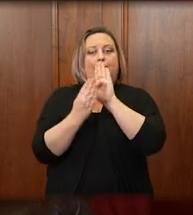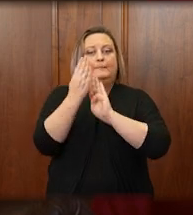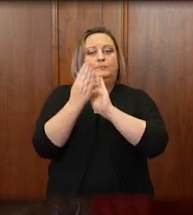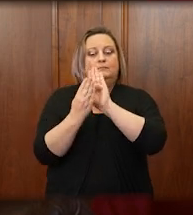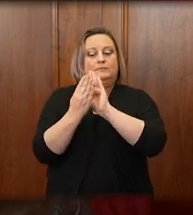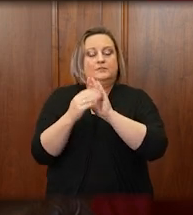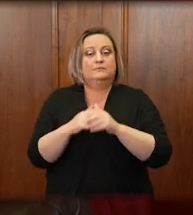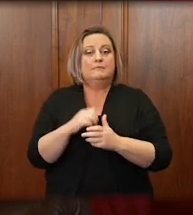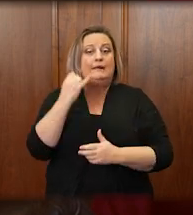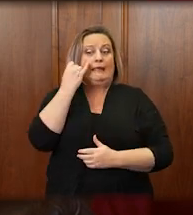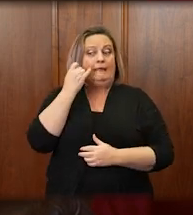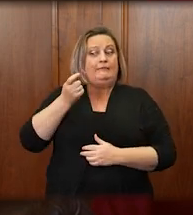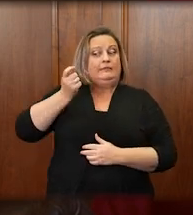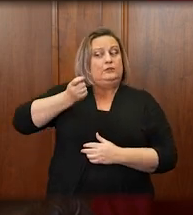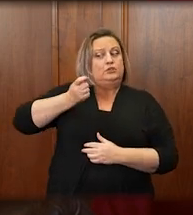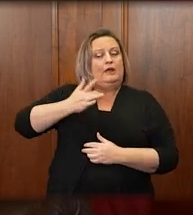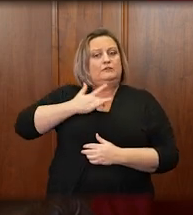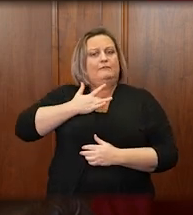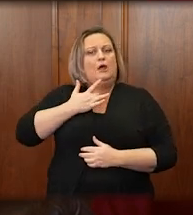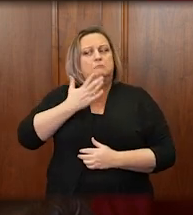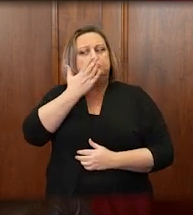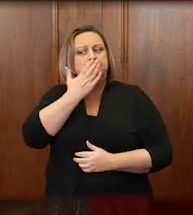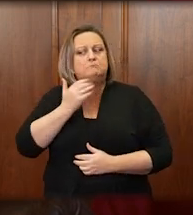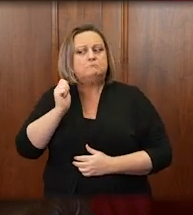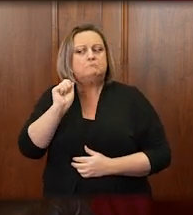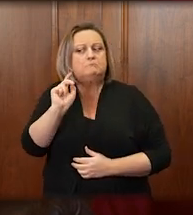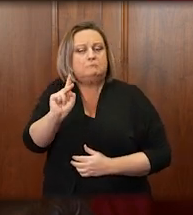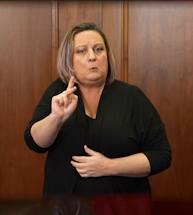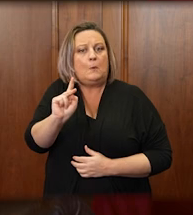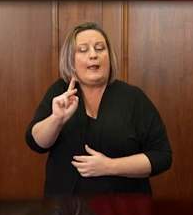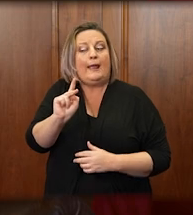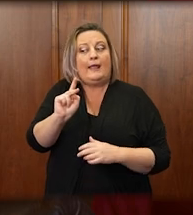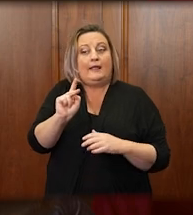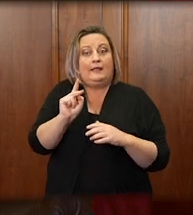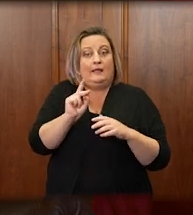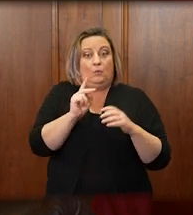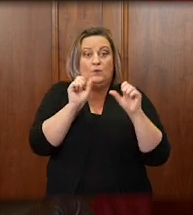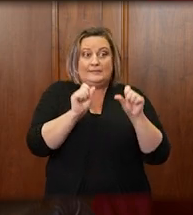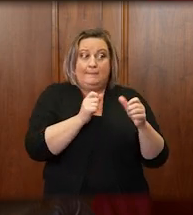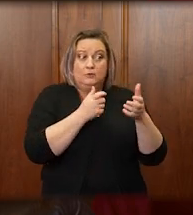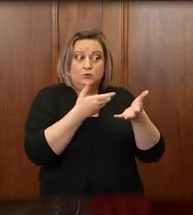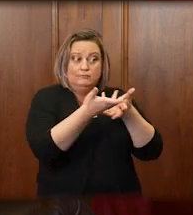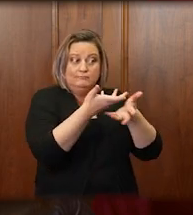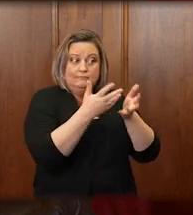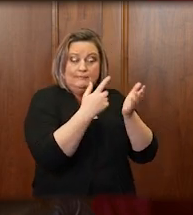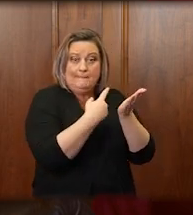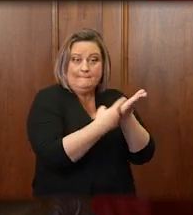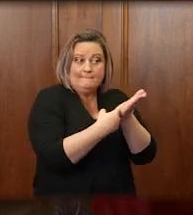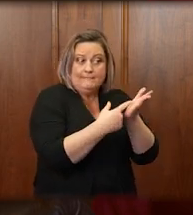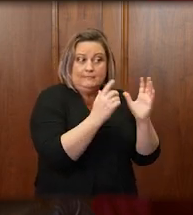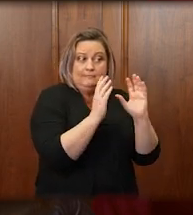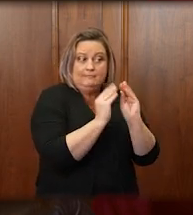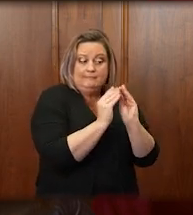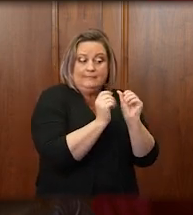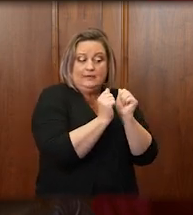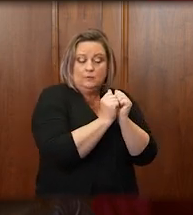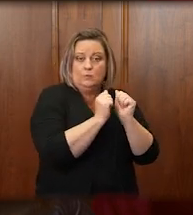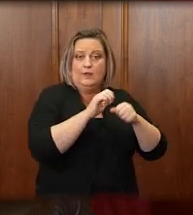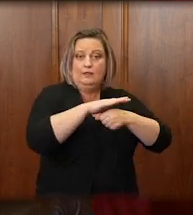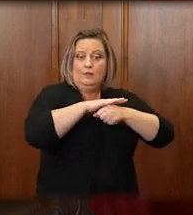thought that would was advisable, consulted with local health department officials and had a plan to keep participants safe.